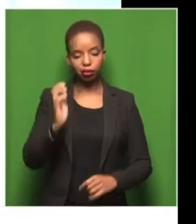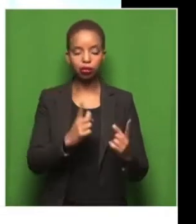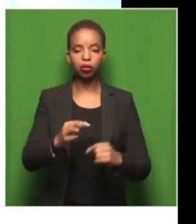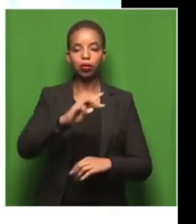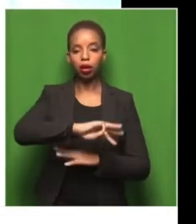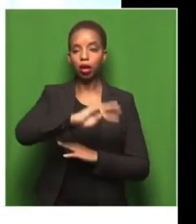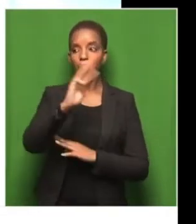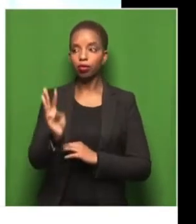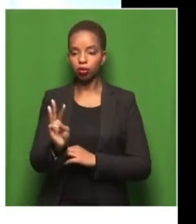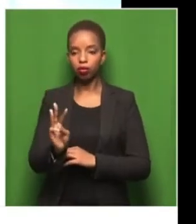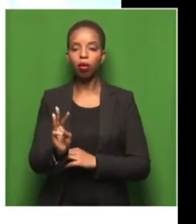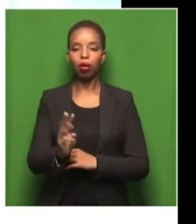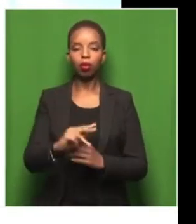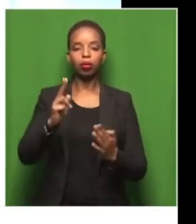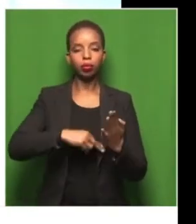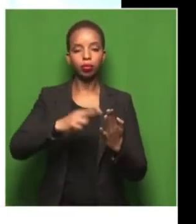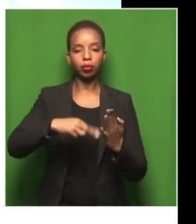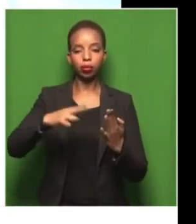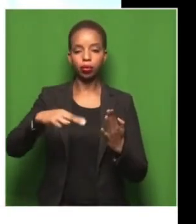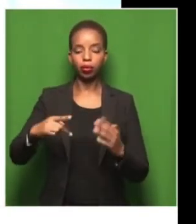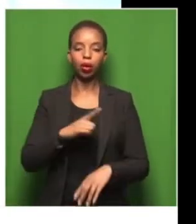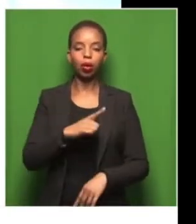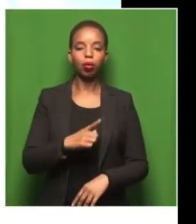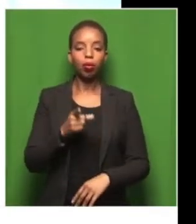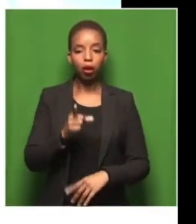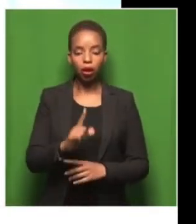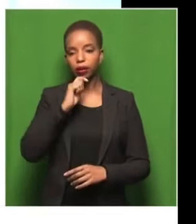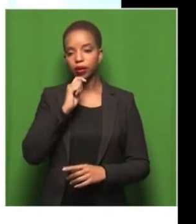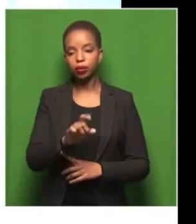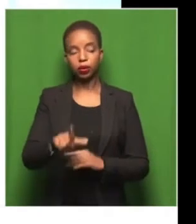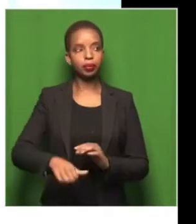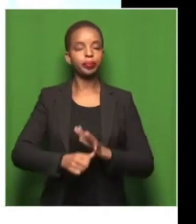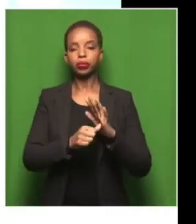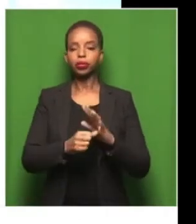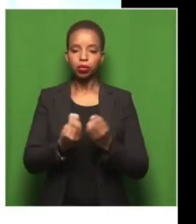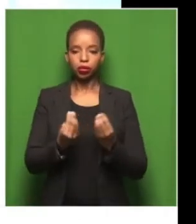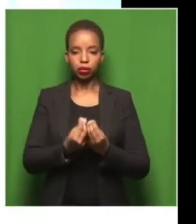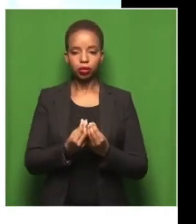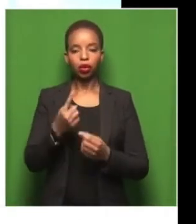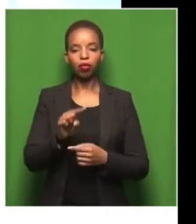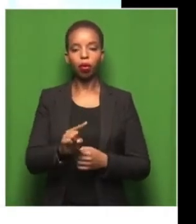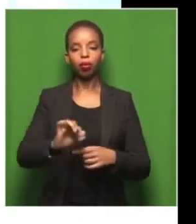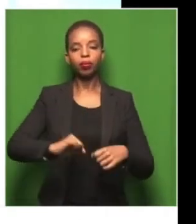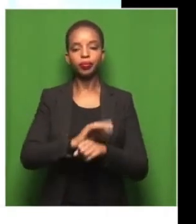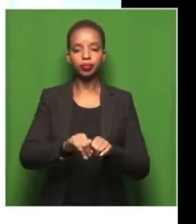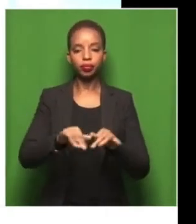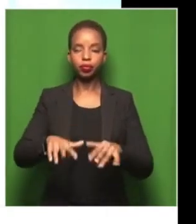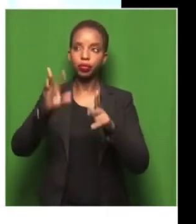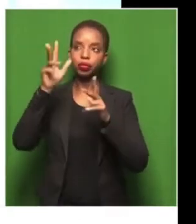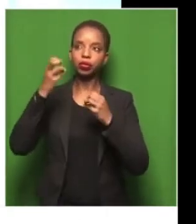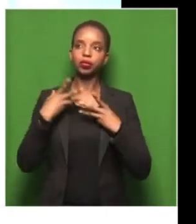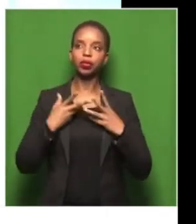painting, because the rainbow painting is obviously a significant icon of COVID-19. And